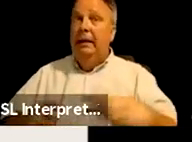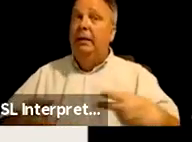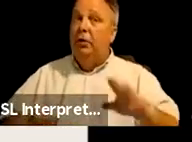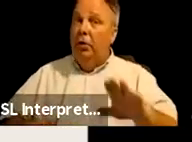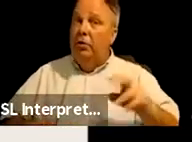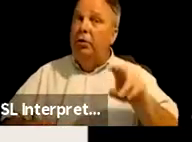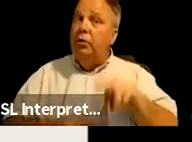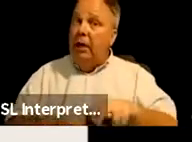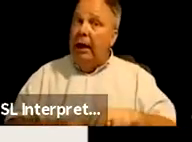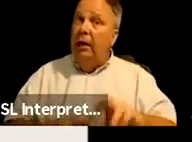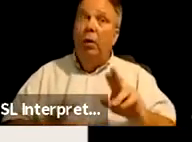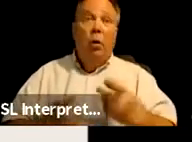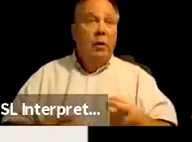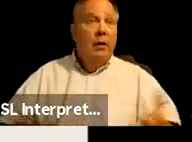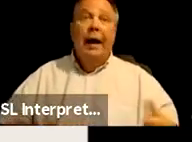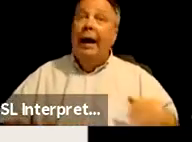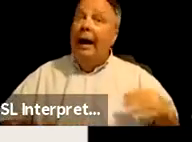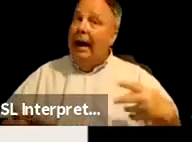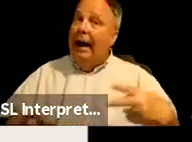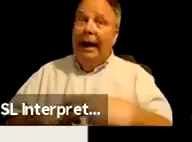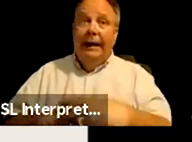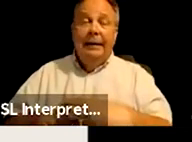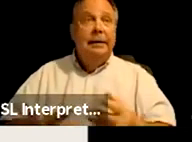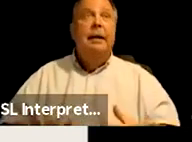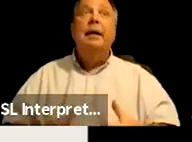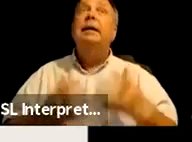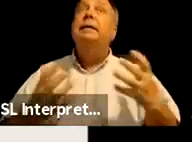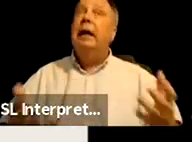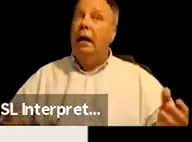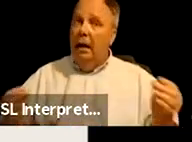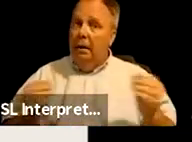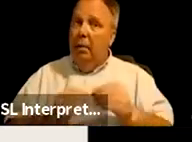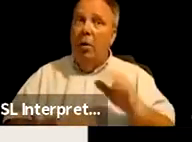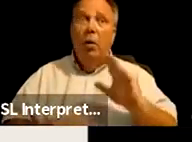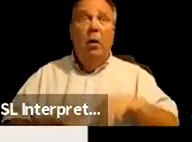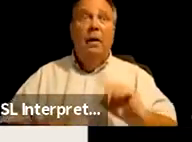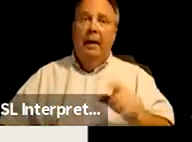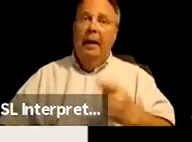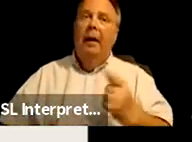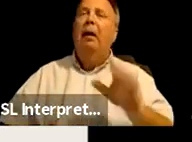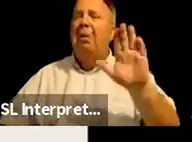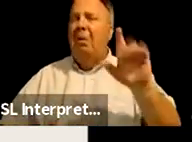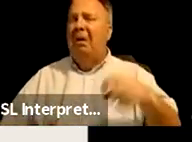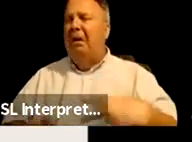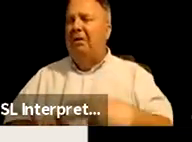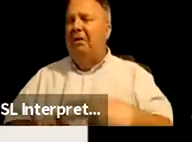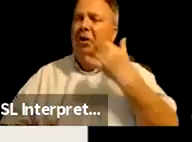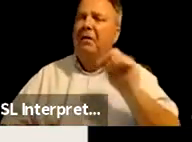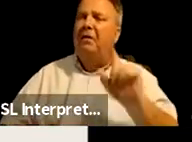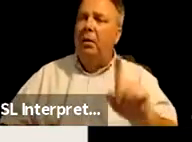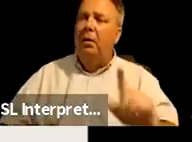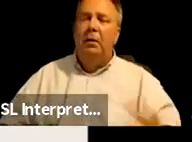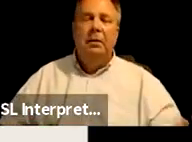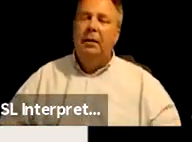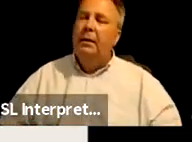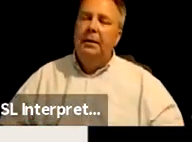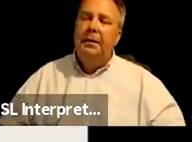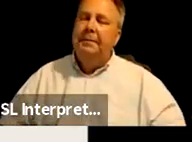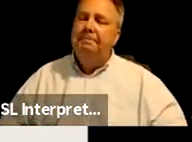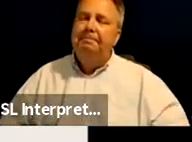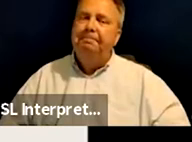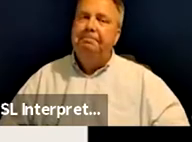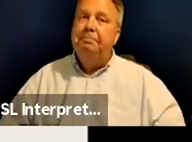you know, access to electrical outlets is a lot more than just, Oh, I need to charge my phone. Um,